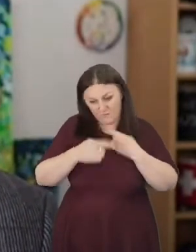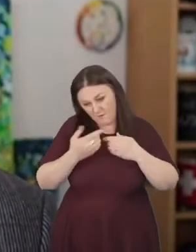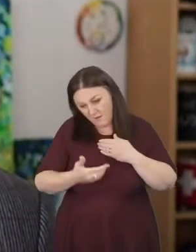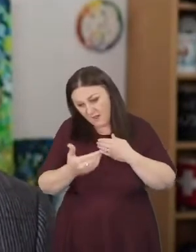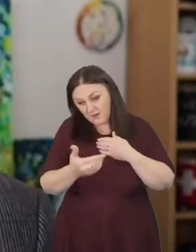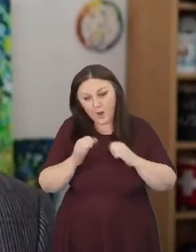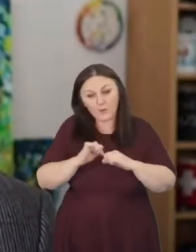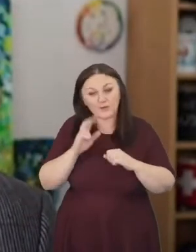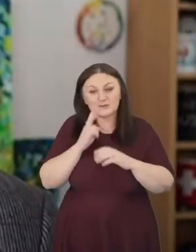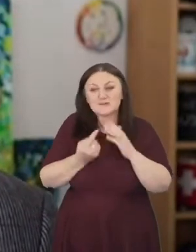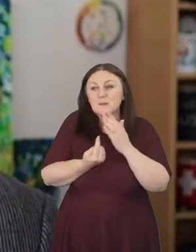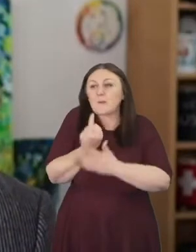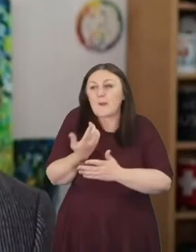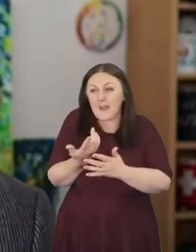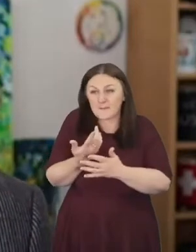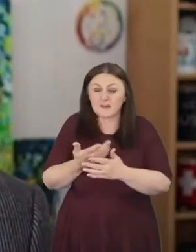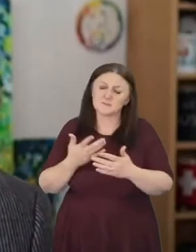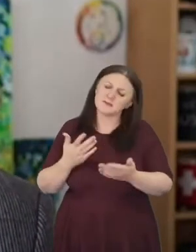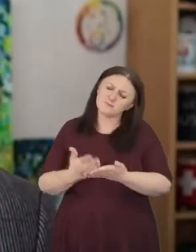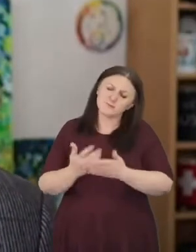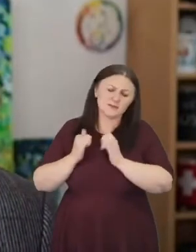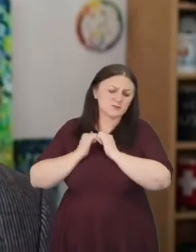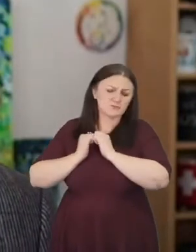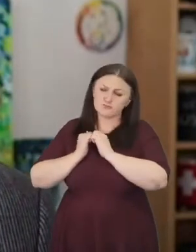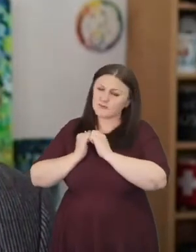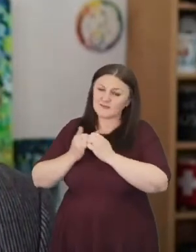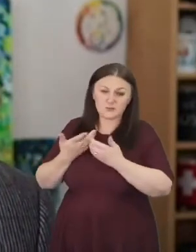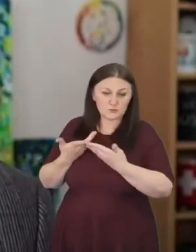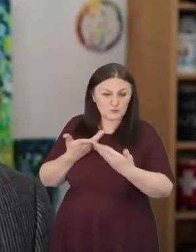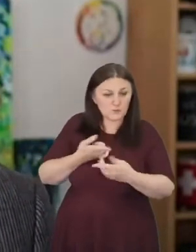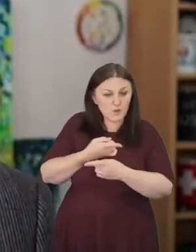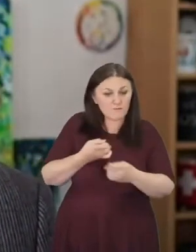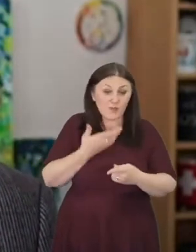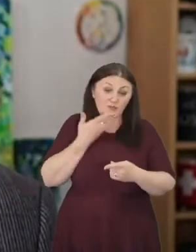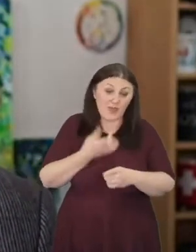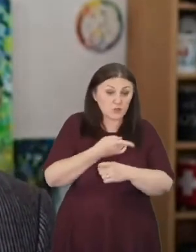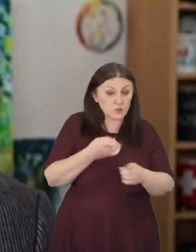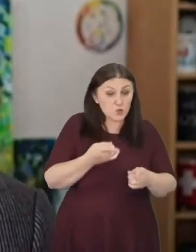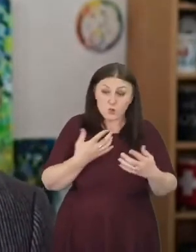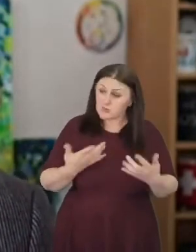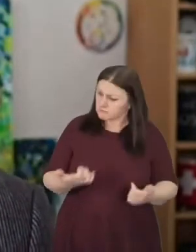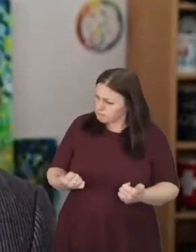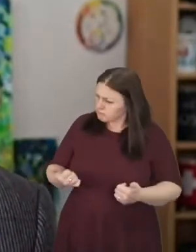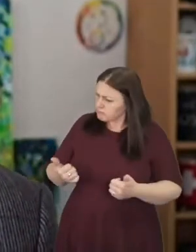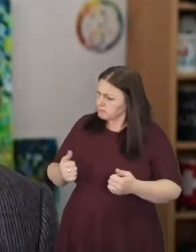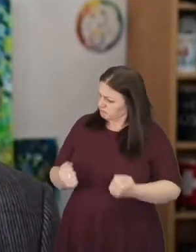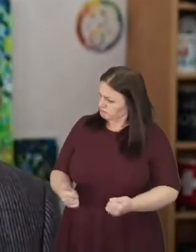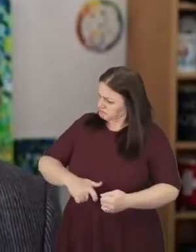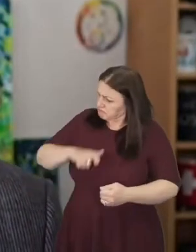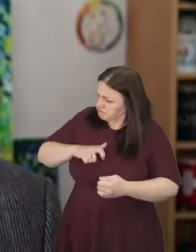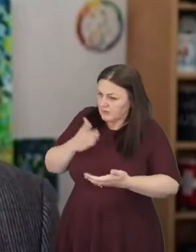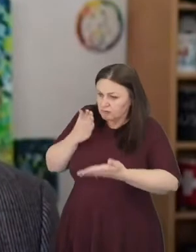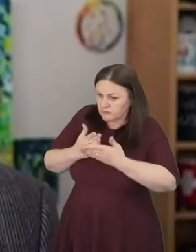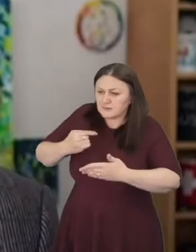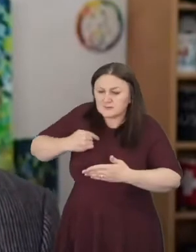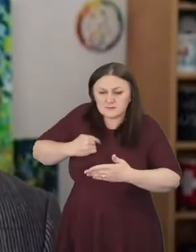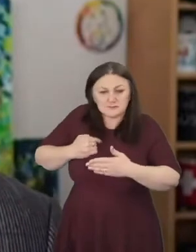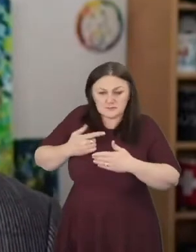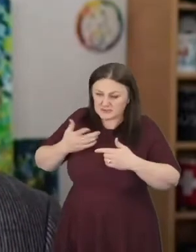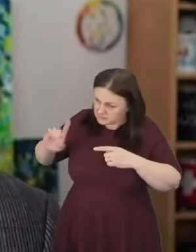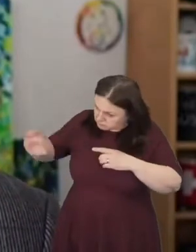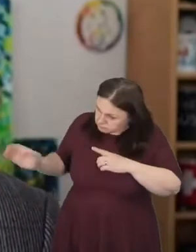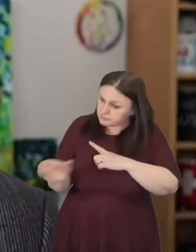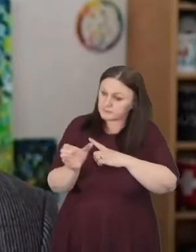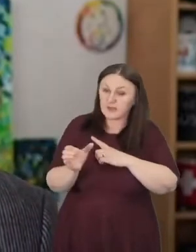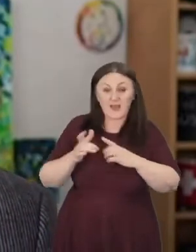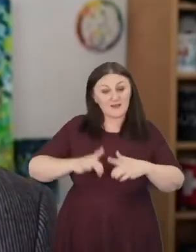So it's been a privilege to serve. Thank you to those who put their faith in me, their trust in me and who felt it was God's will that